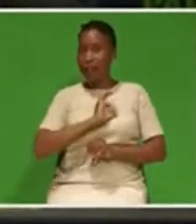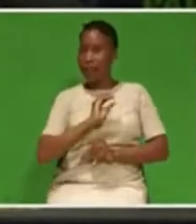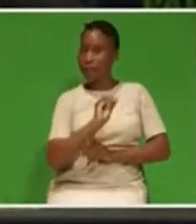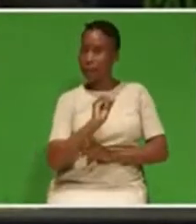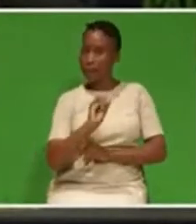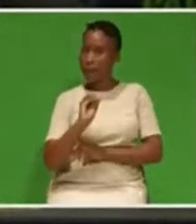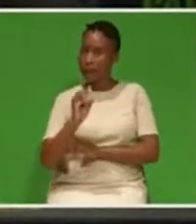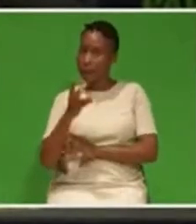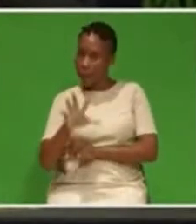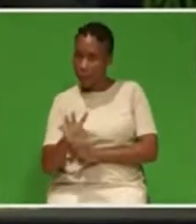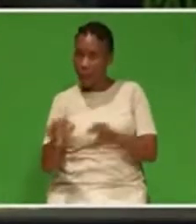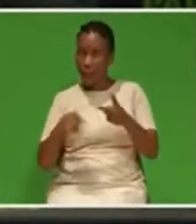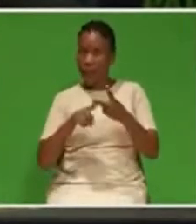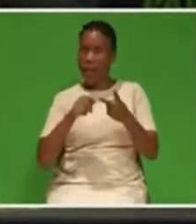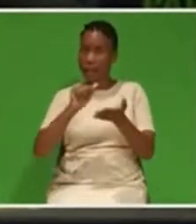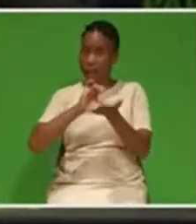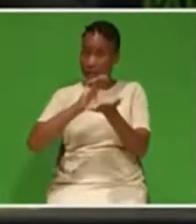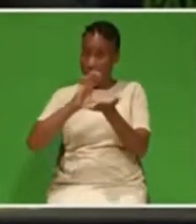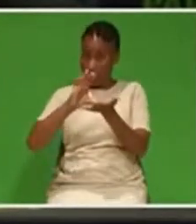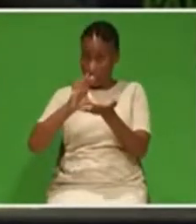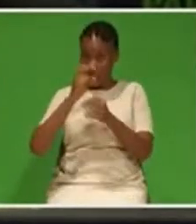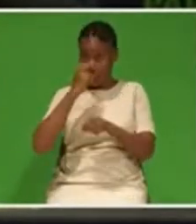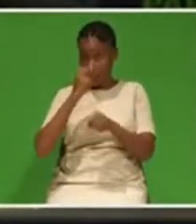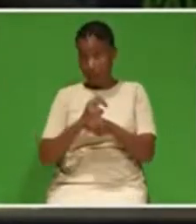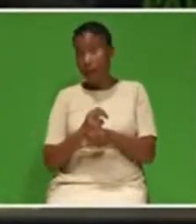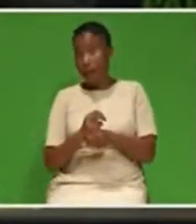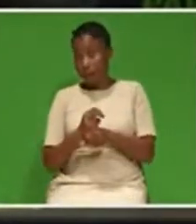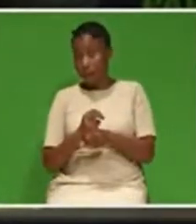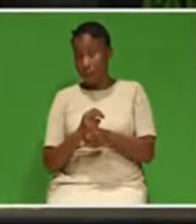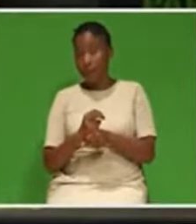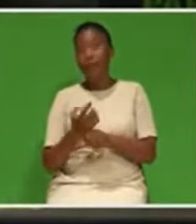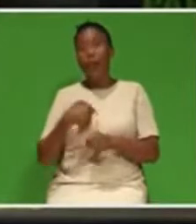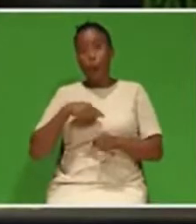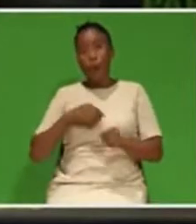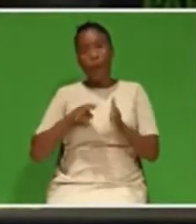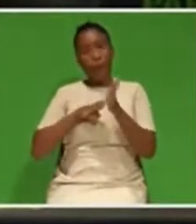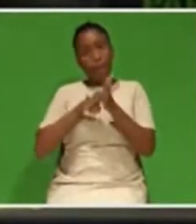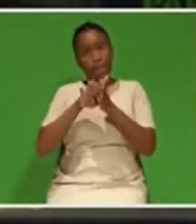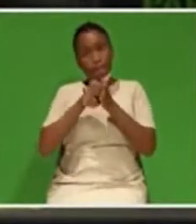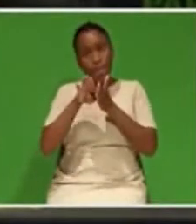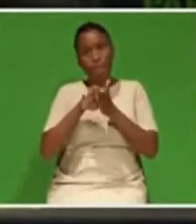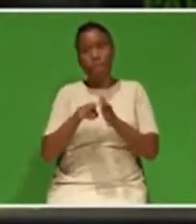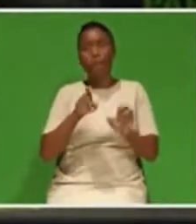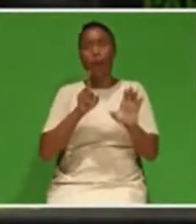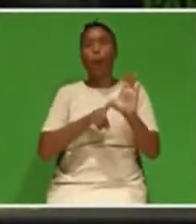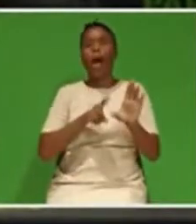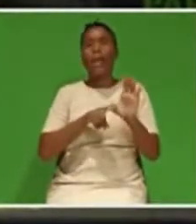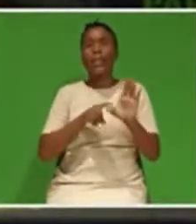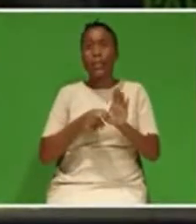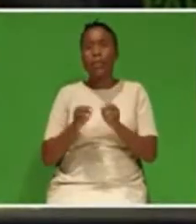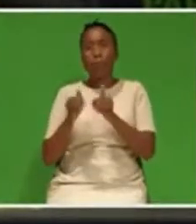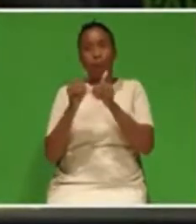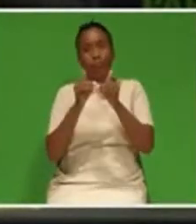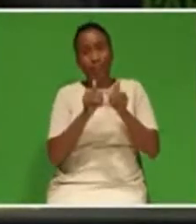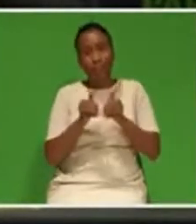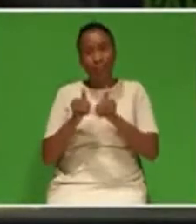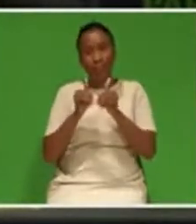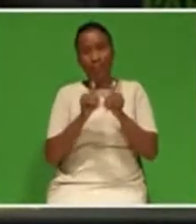well as the funding that is required. We are improving the quality of care in our clinics